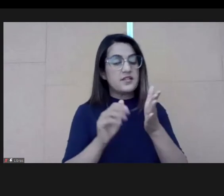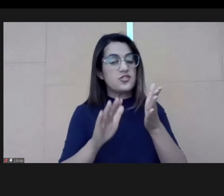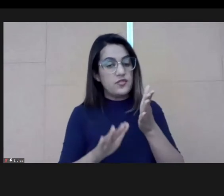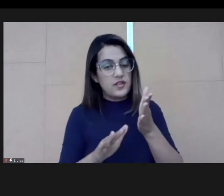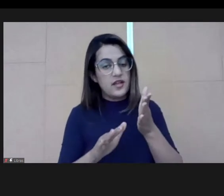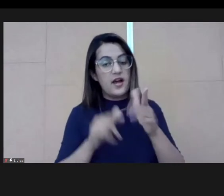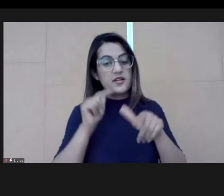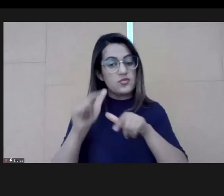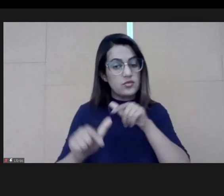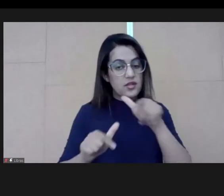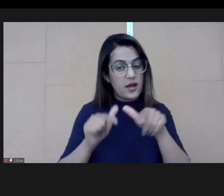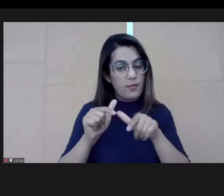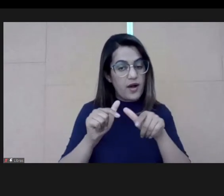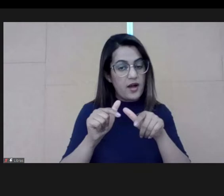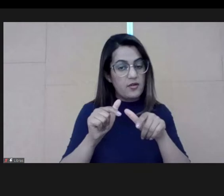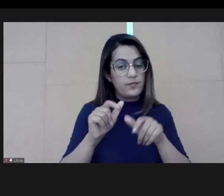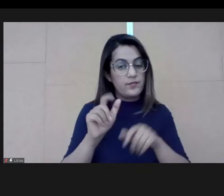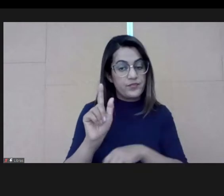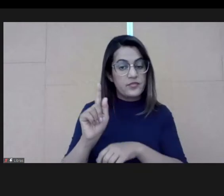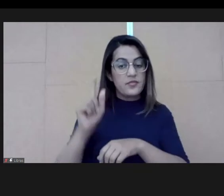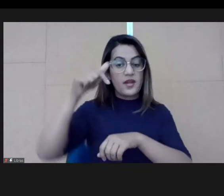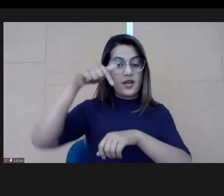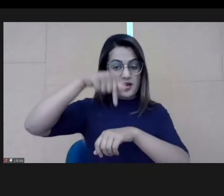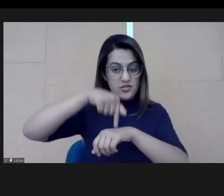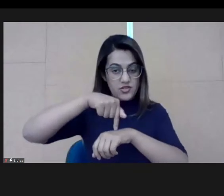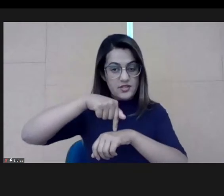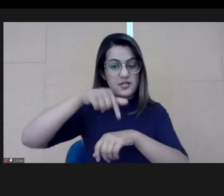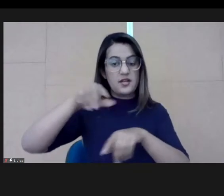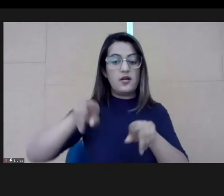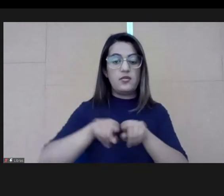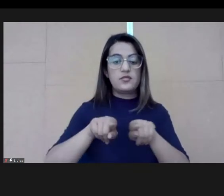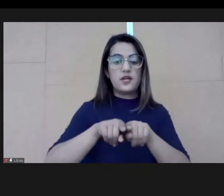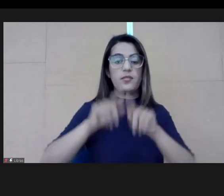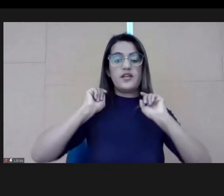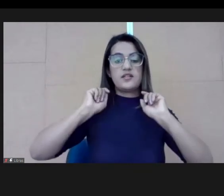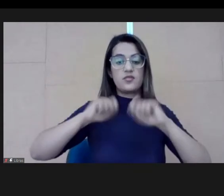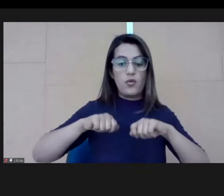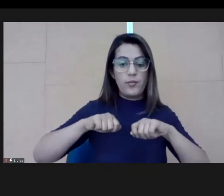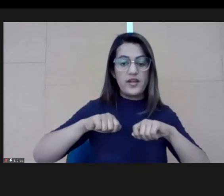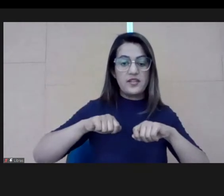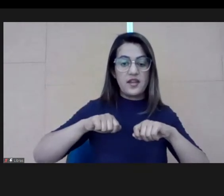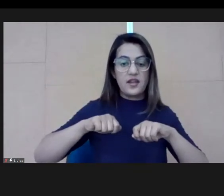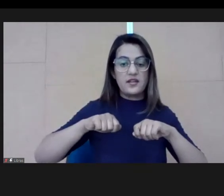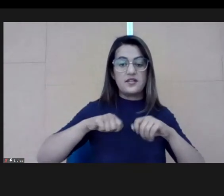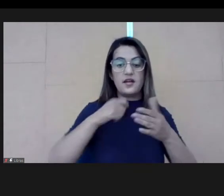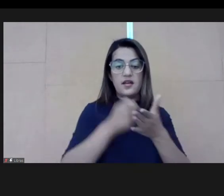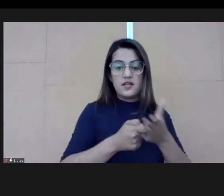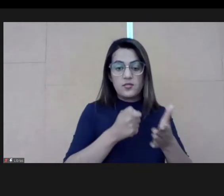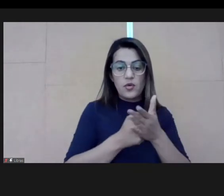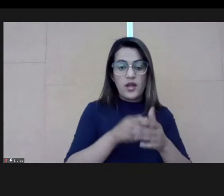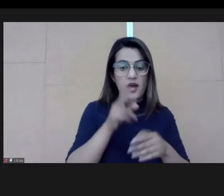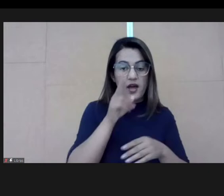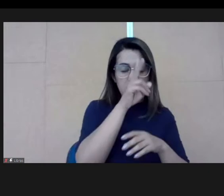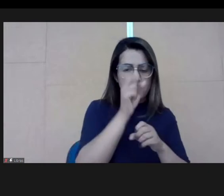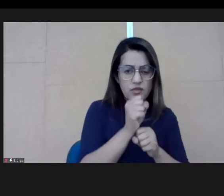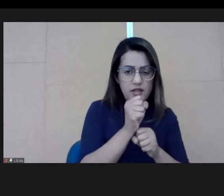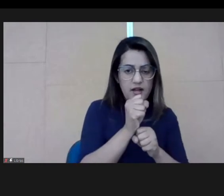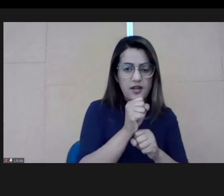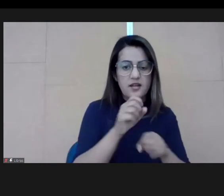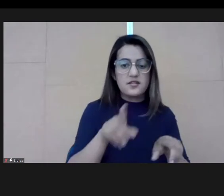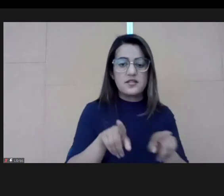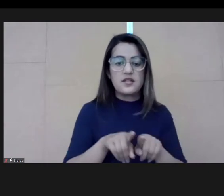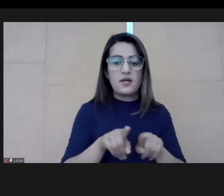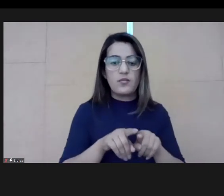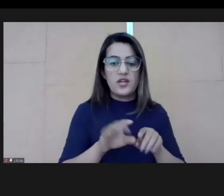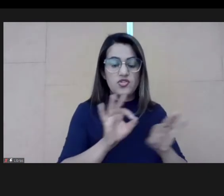the activities, to do the management and the continuous improvement of the skills to explore